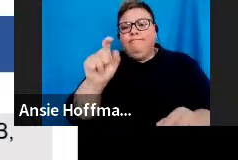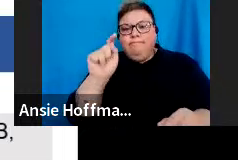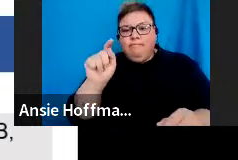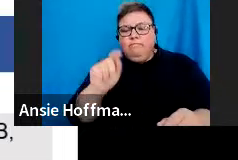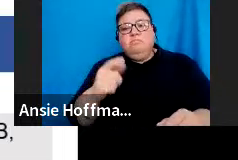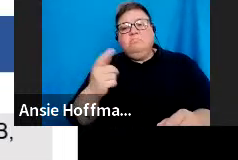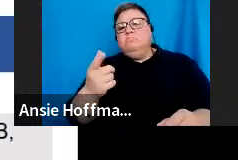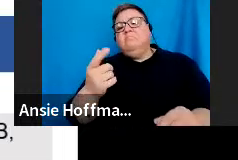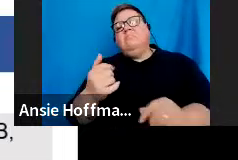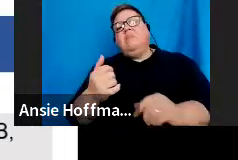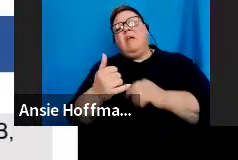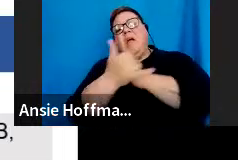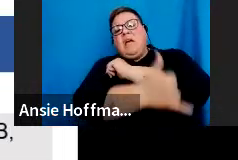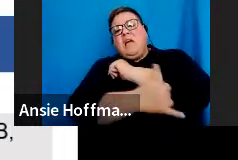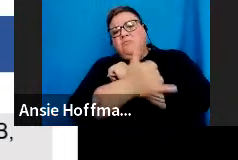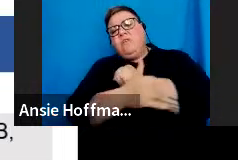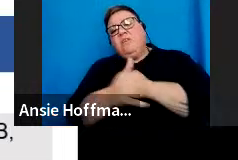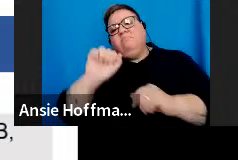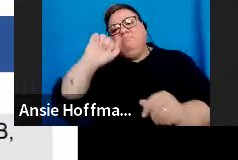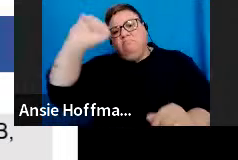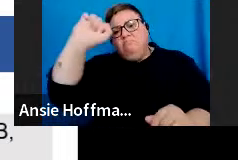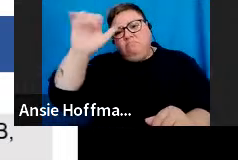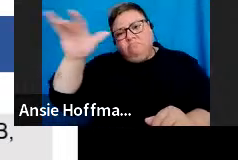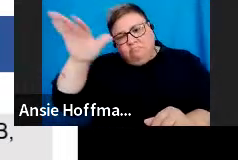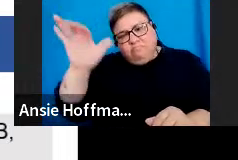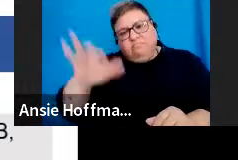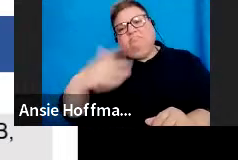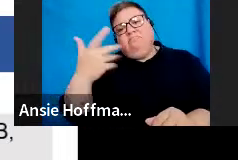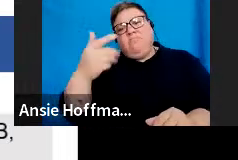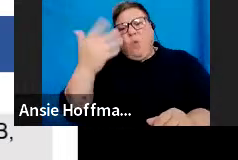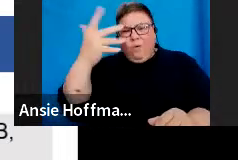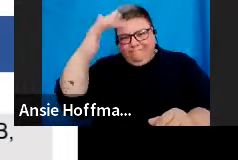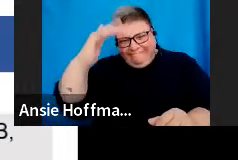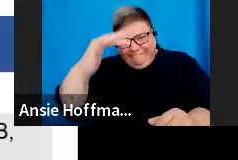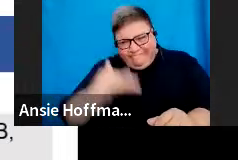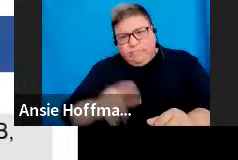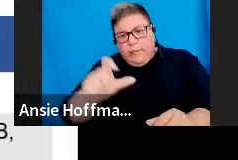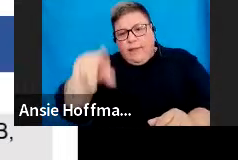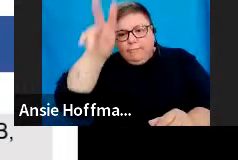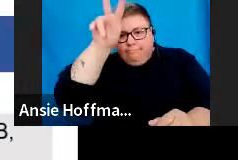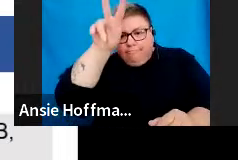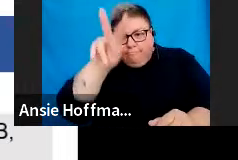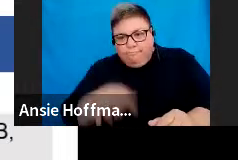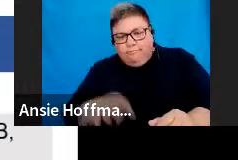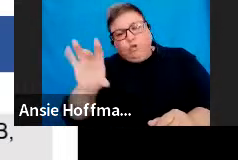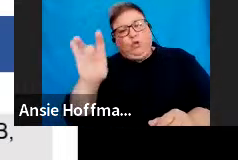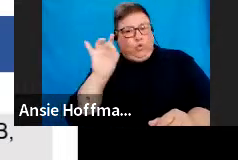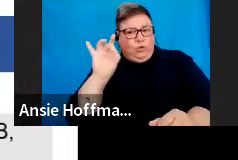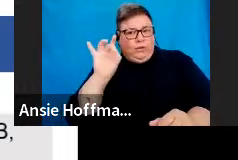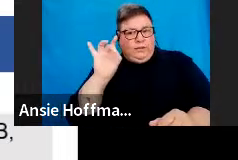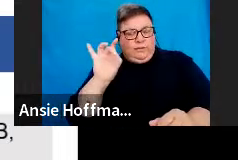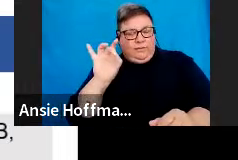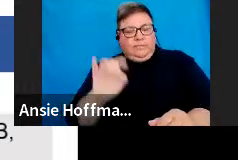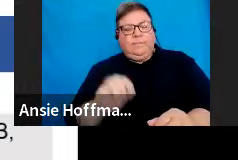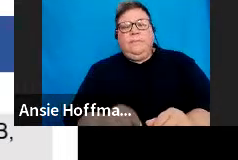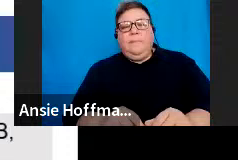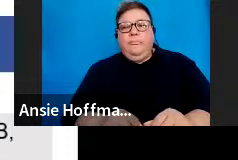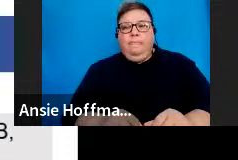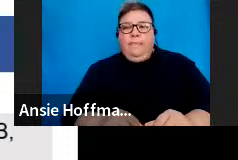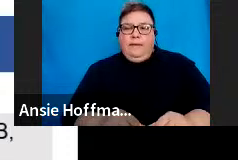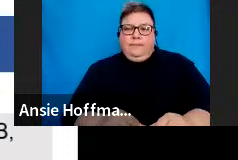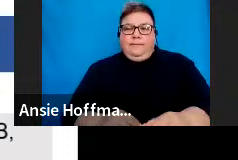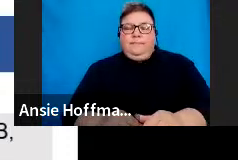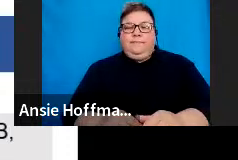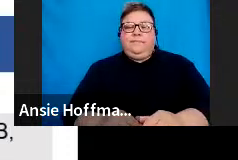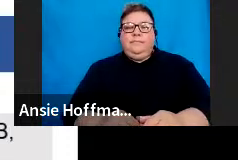of origin. So, there you would go on the drop down box and select whichever country that would be. And then anything else you need to, they say